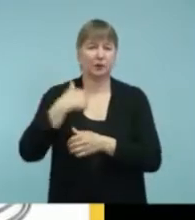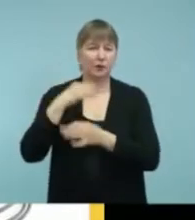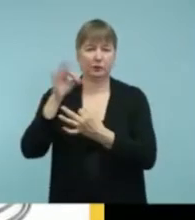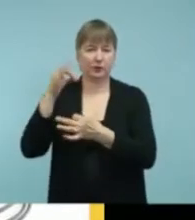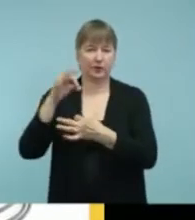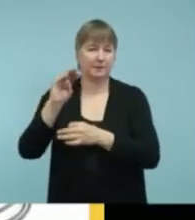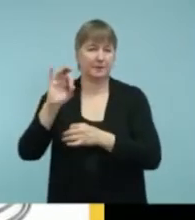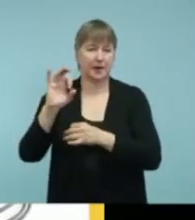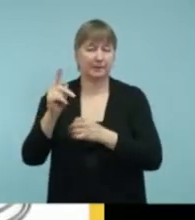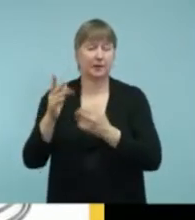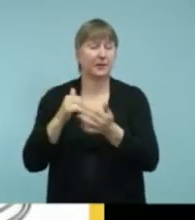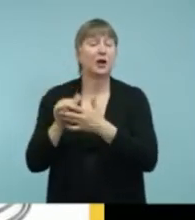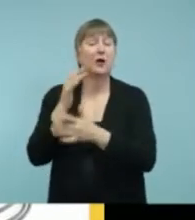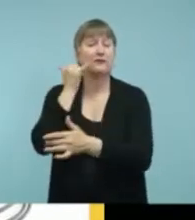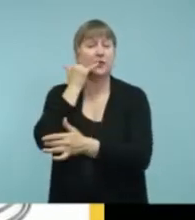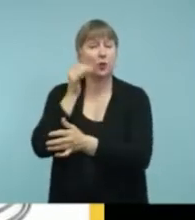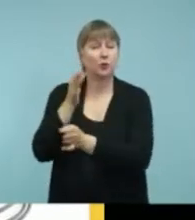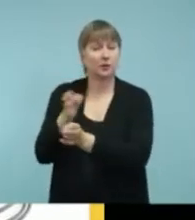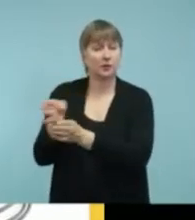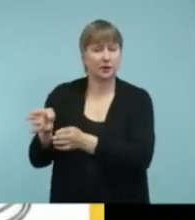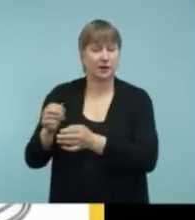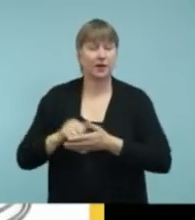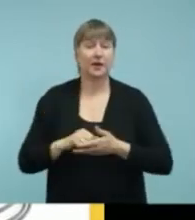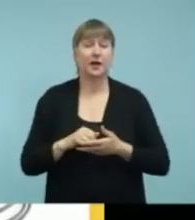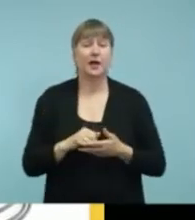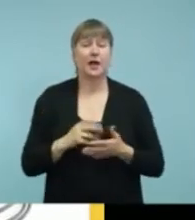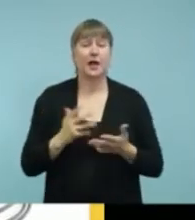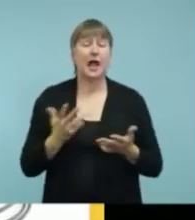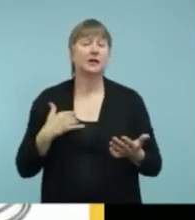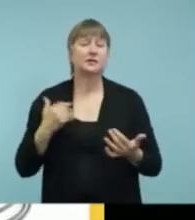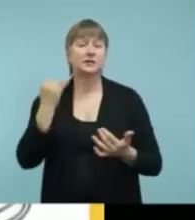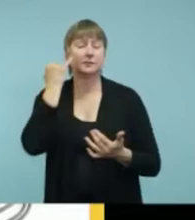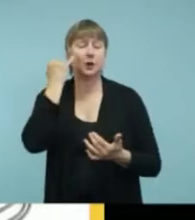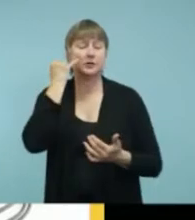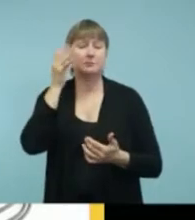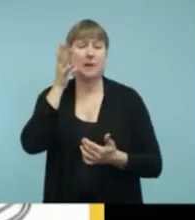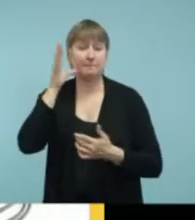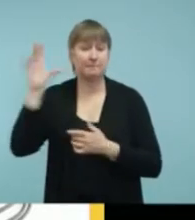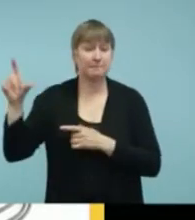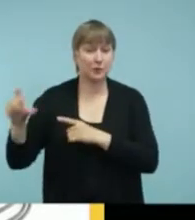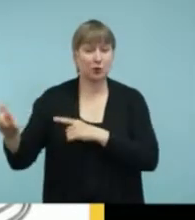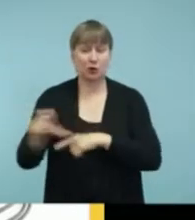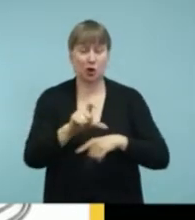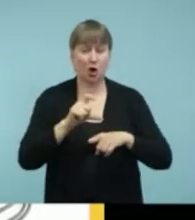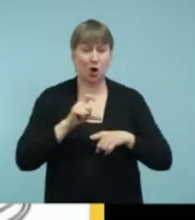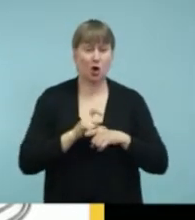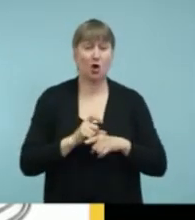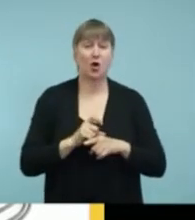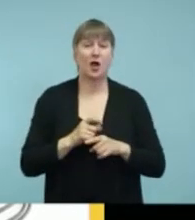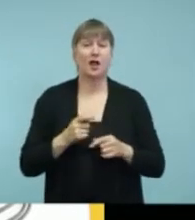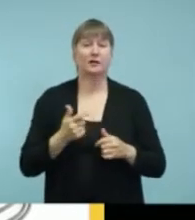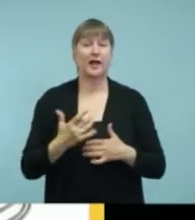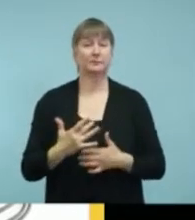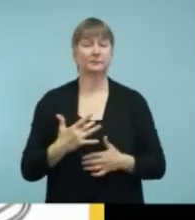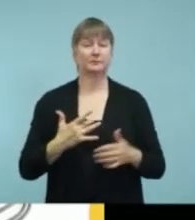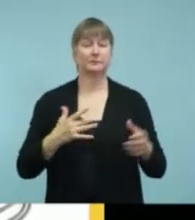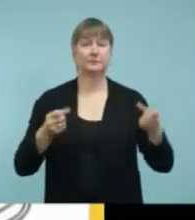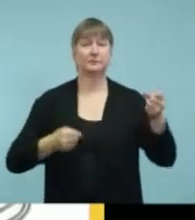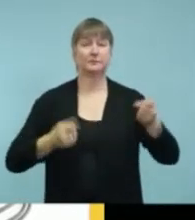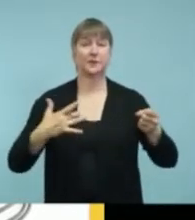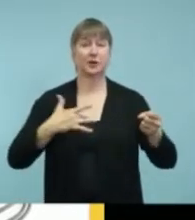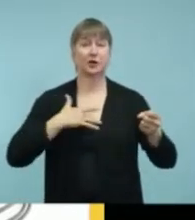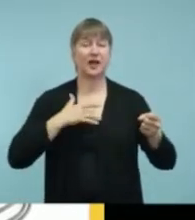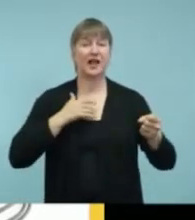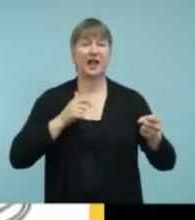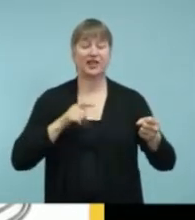while I'm driving. And if my mom decides to have a phone call with me, I press on the neck loop. And I can hear her